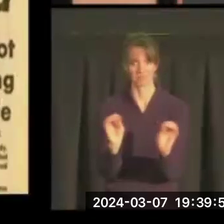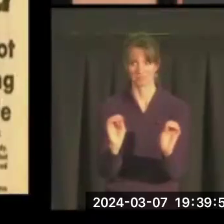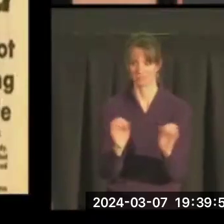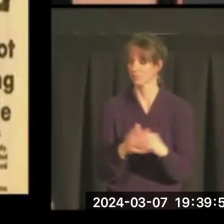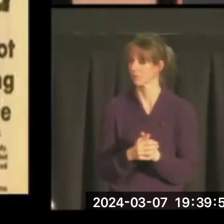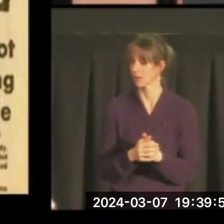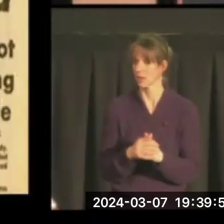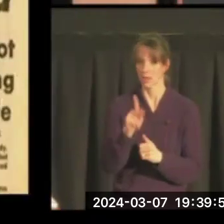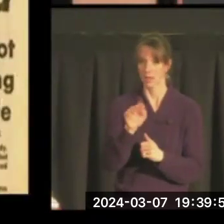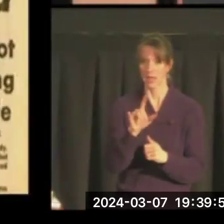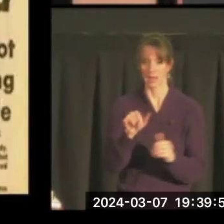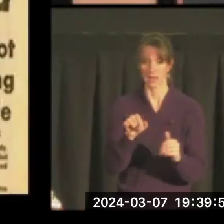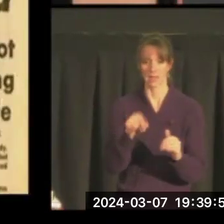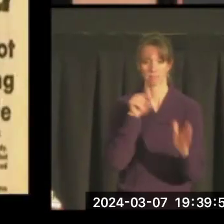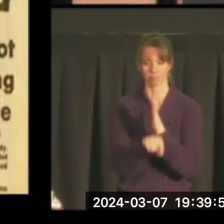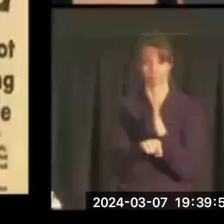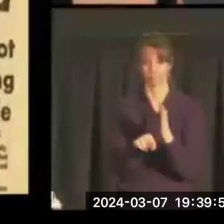Kennedy is assassinated.